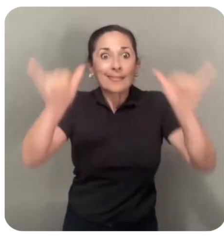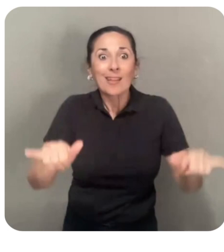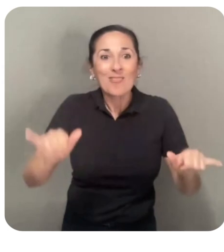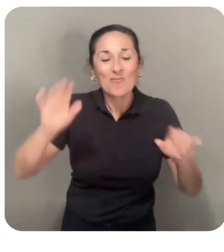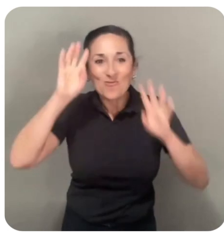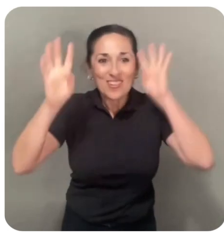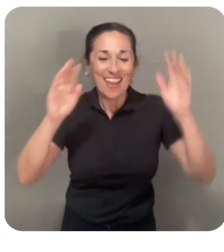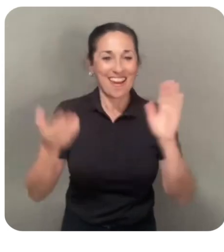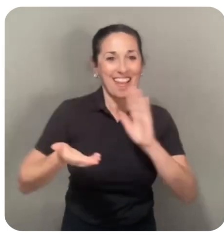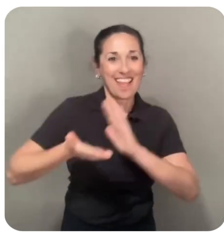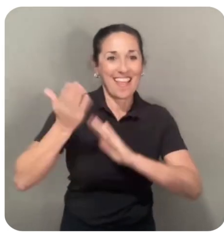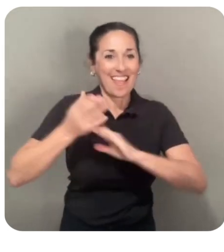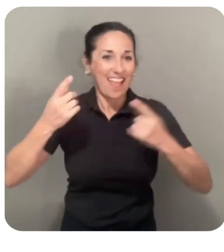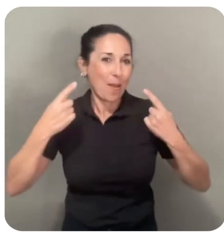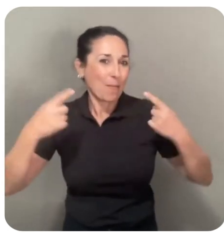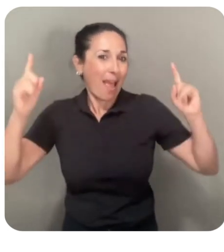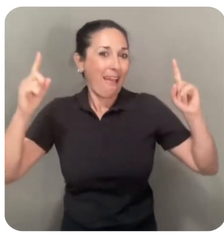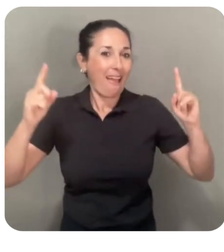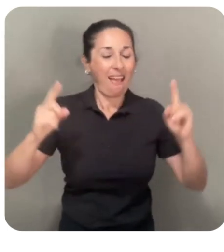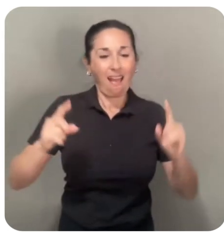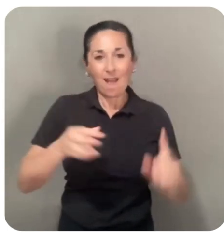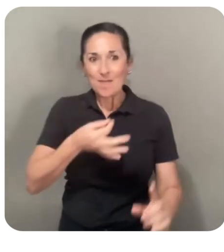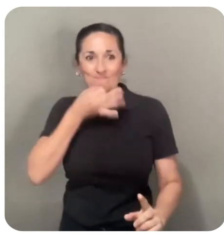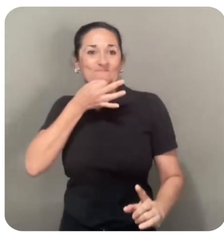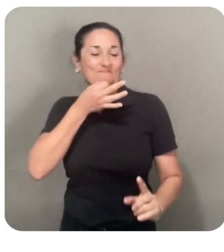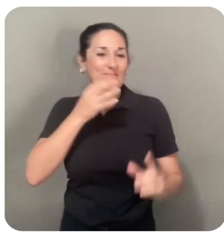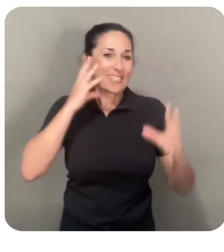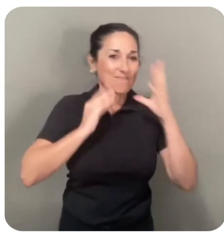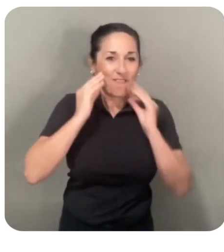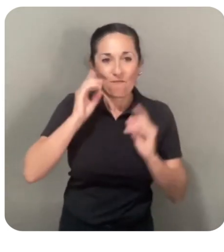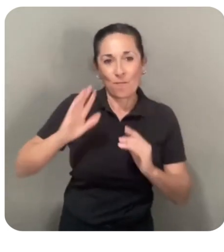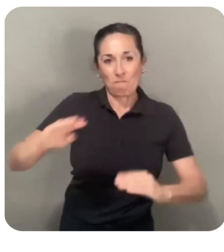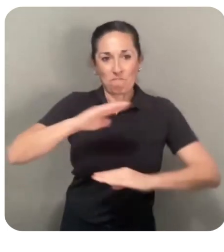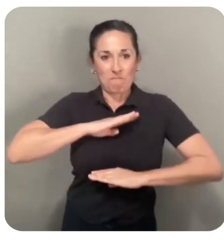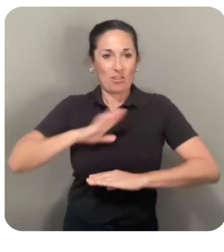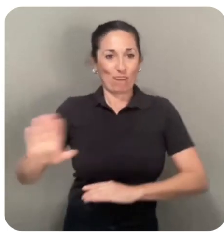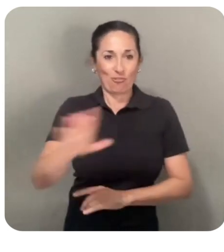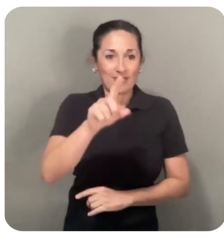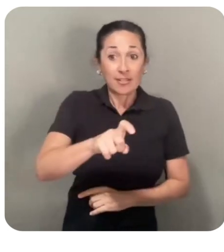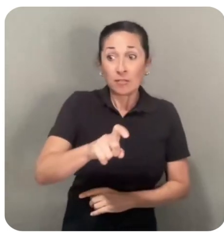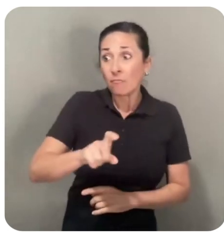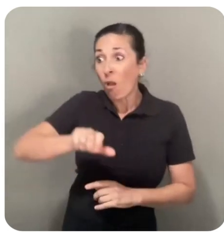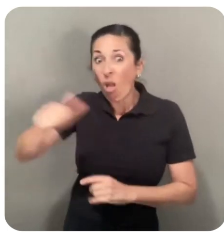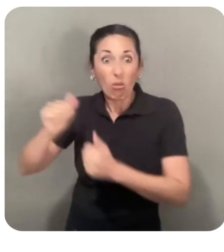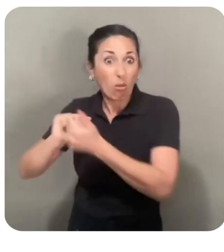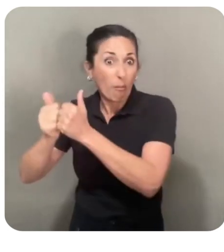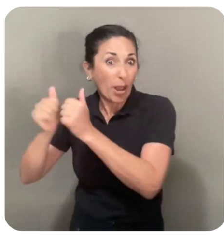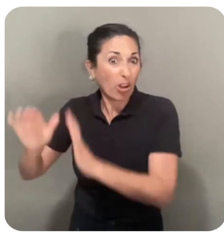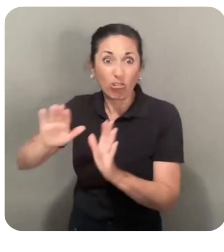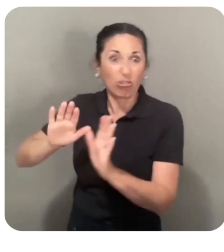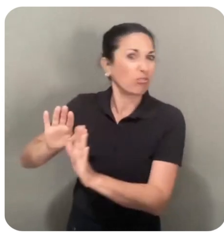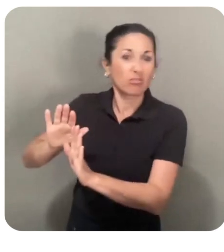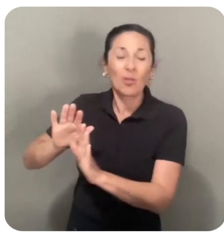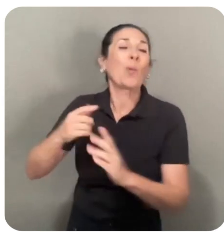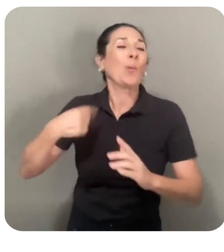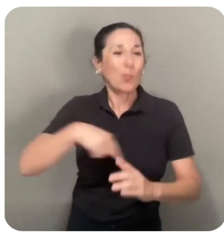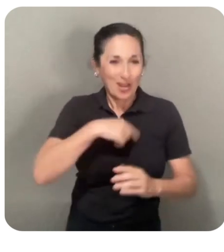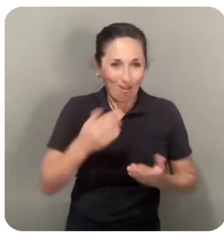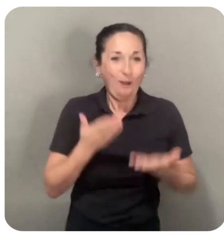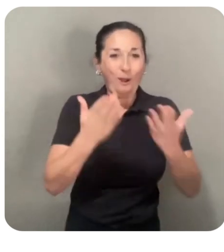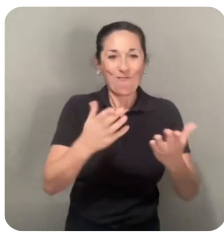efficient and optimized experiences for all of your needs. Unlike our competitors, Llama offers options.